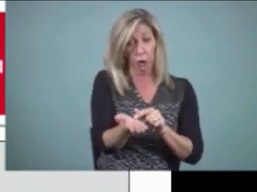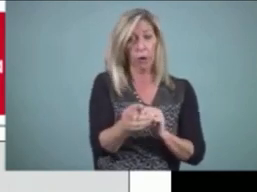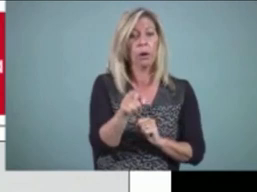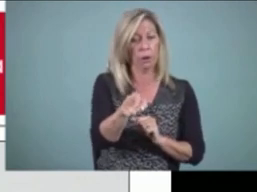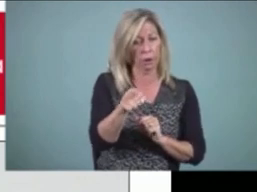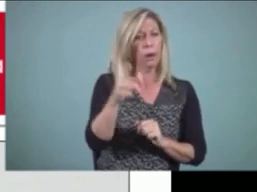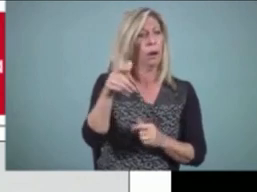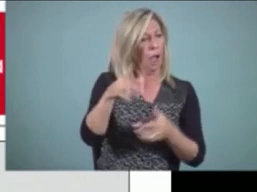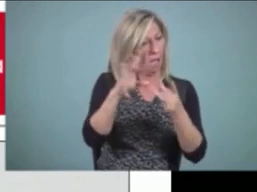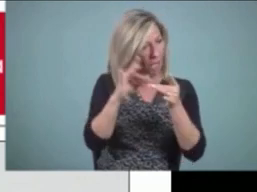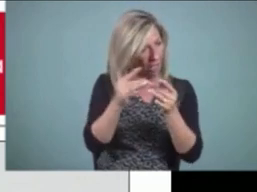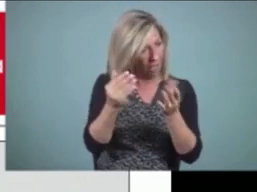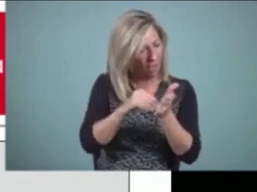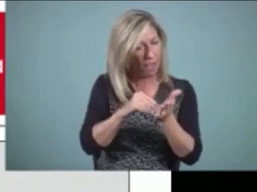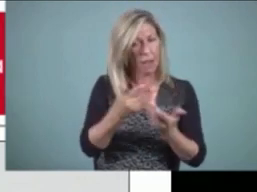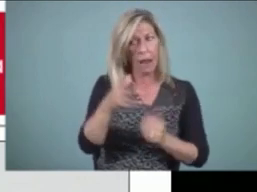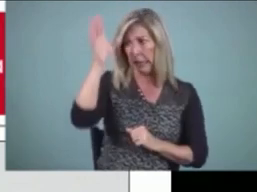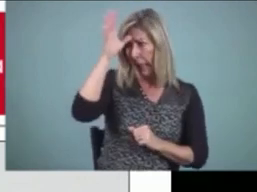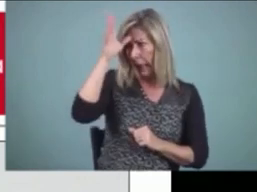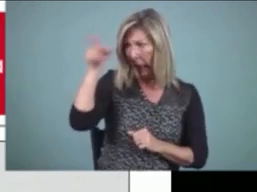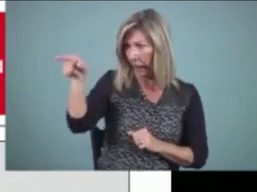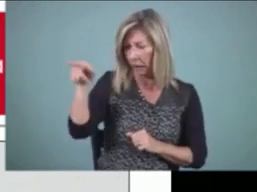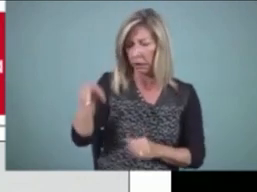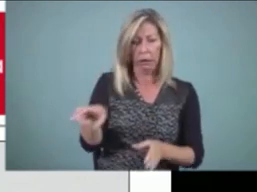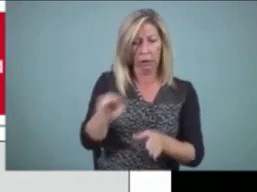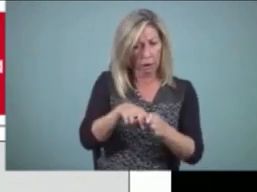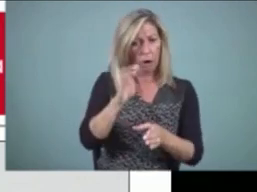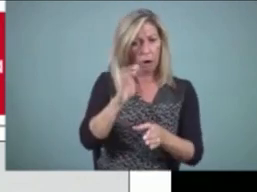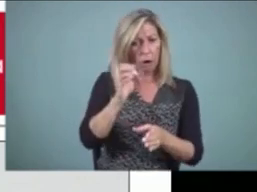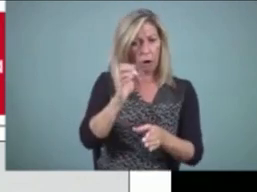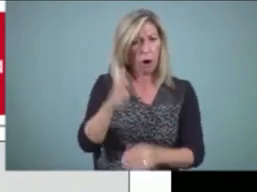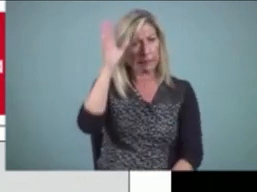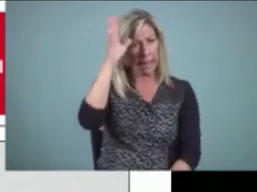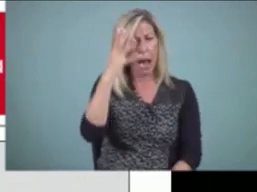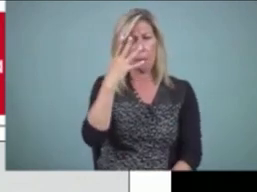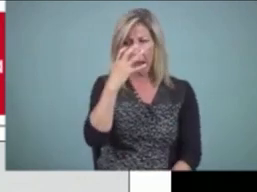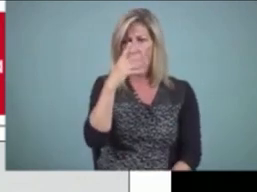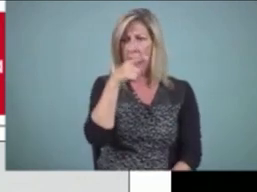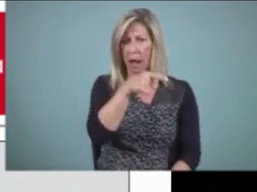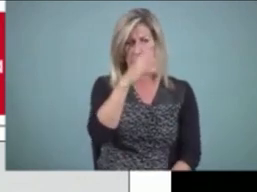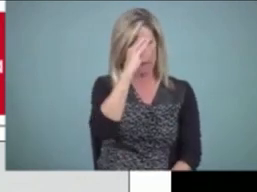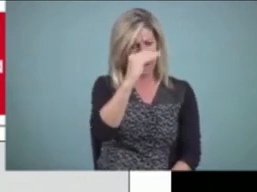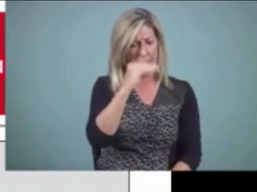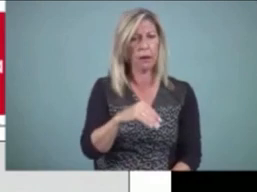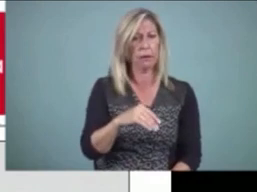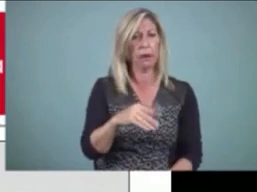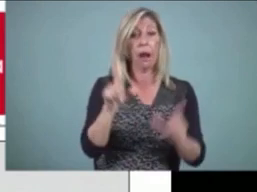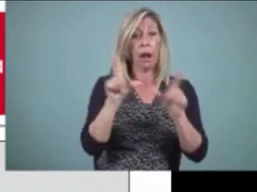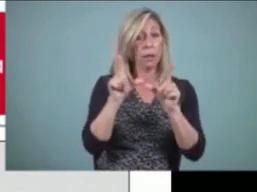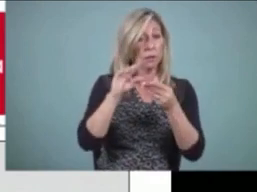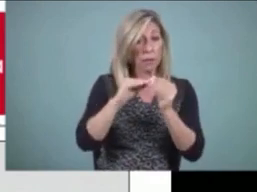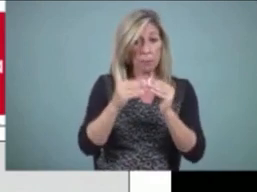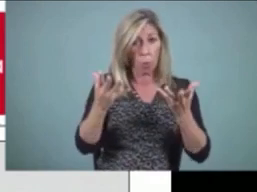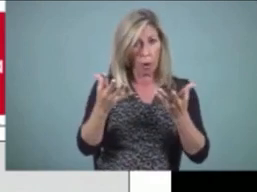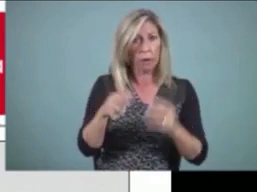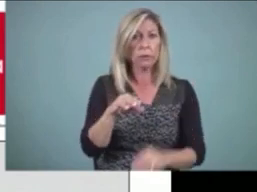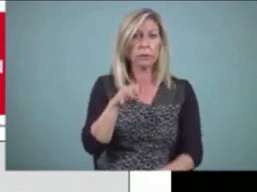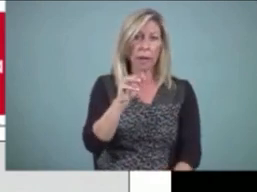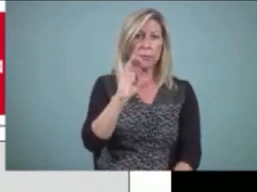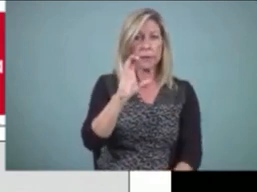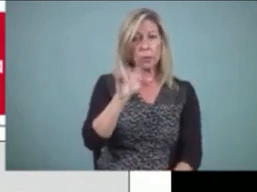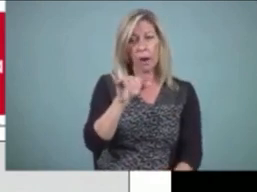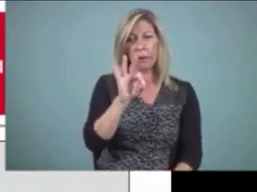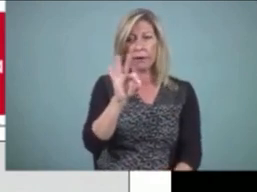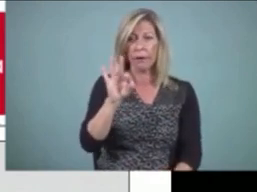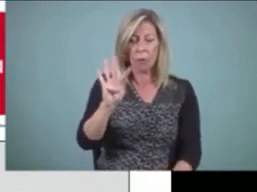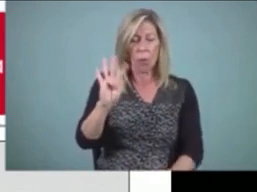car. Dad was mad at the man. The license was MCY 994. So after she told me what it